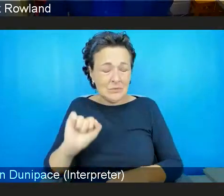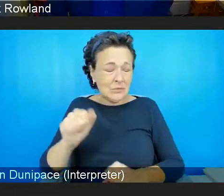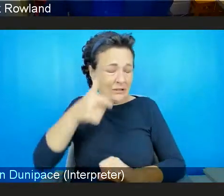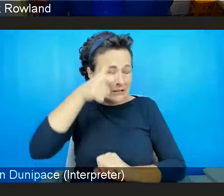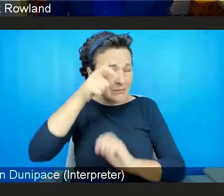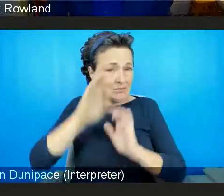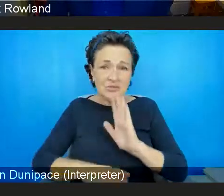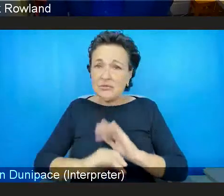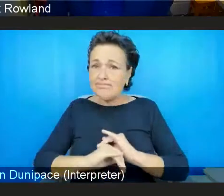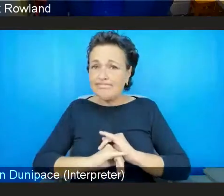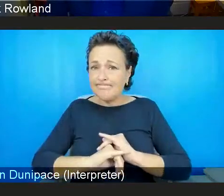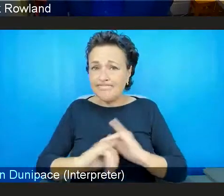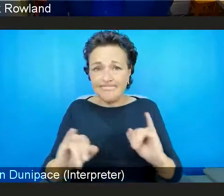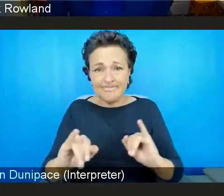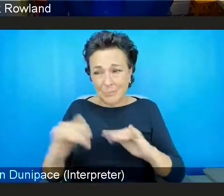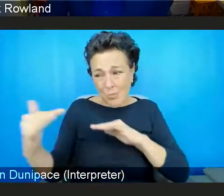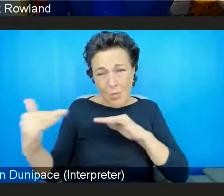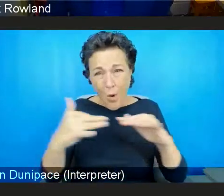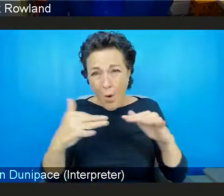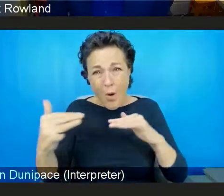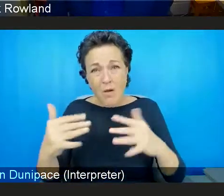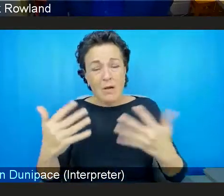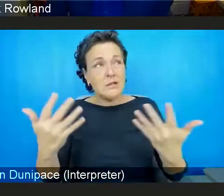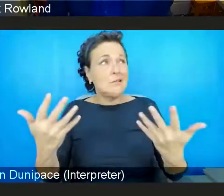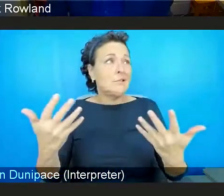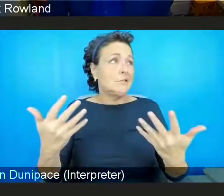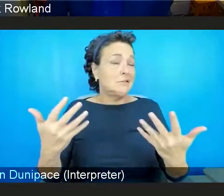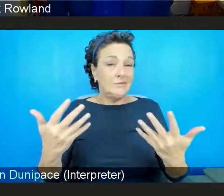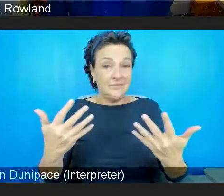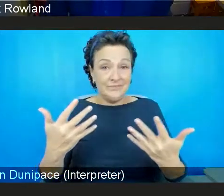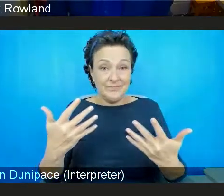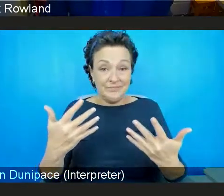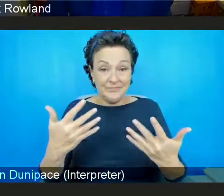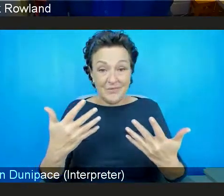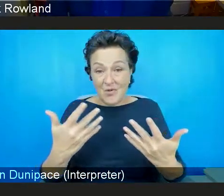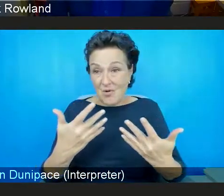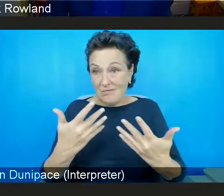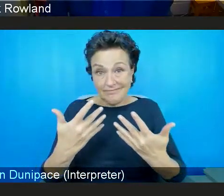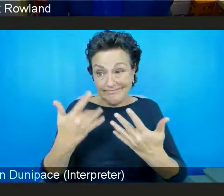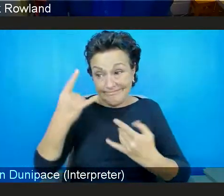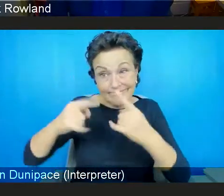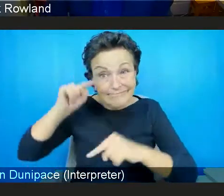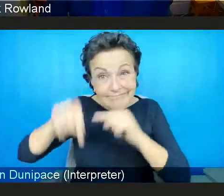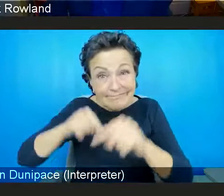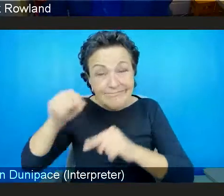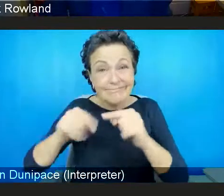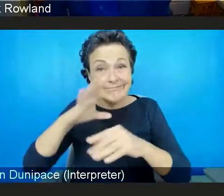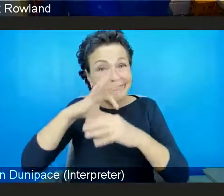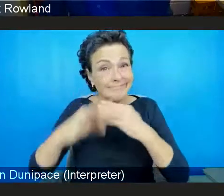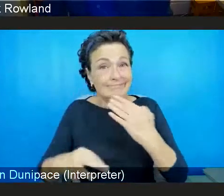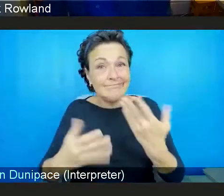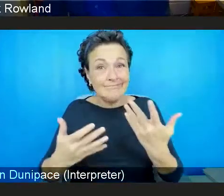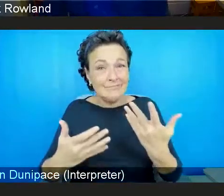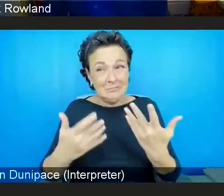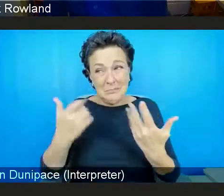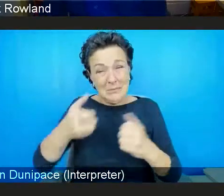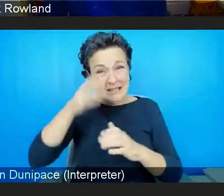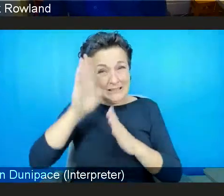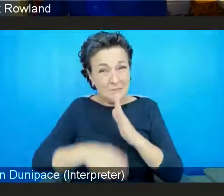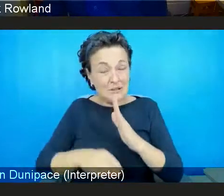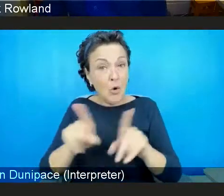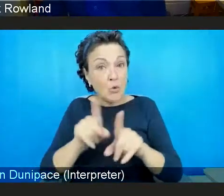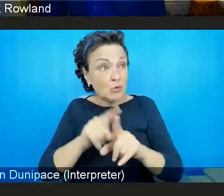war or the settlement. And I some might have experienced kind of climate